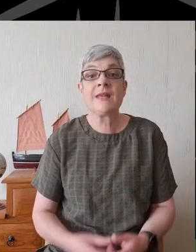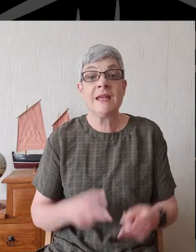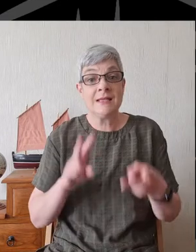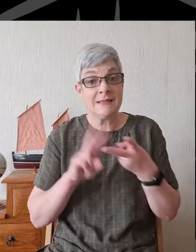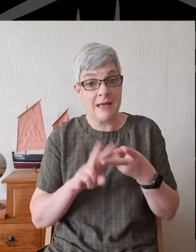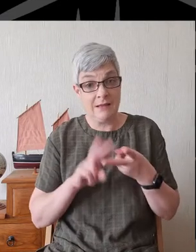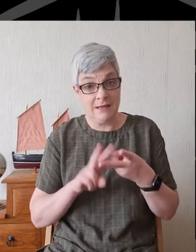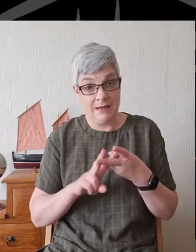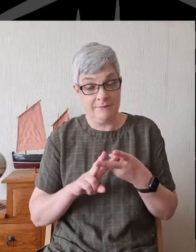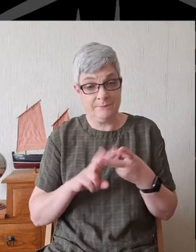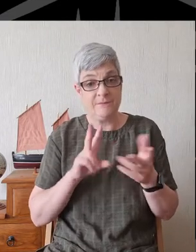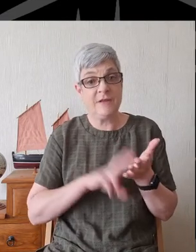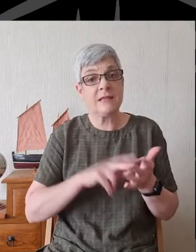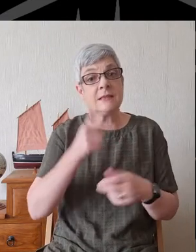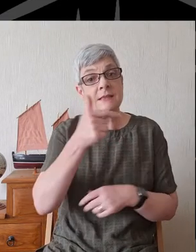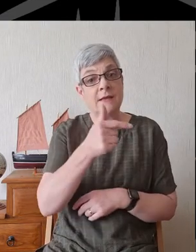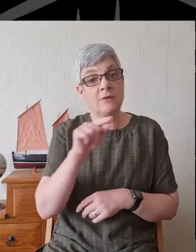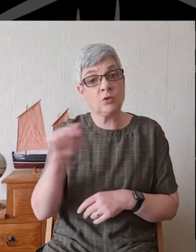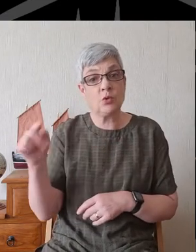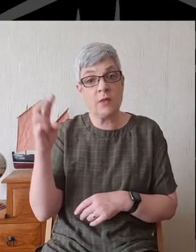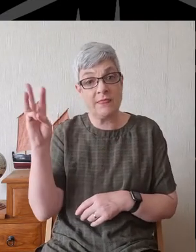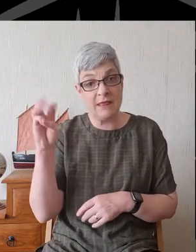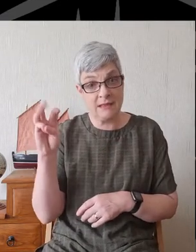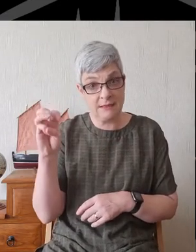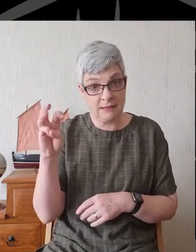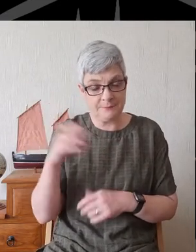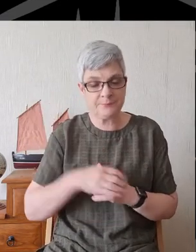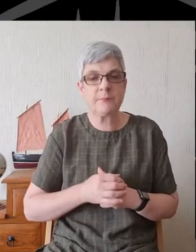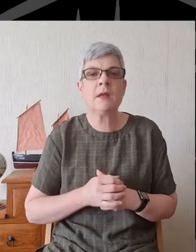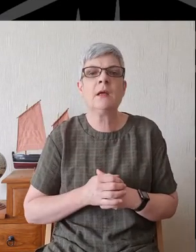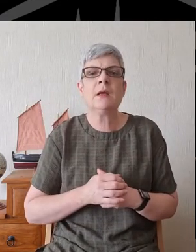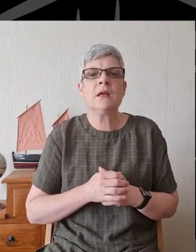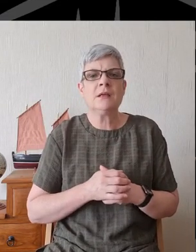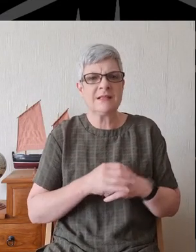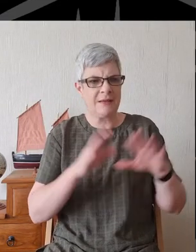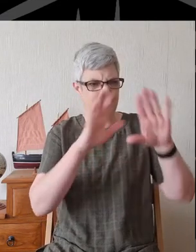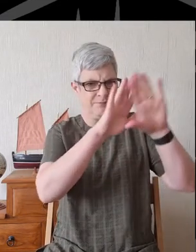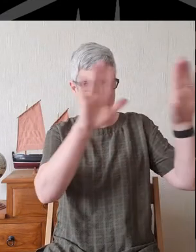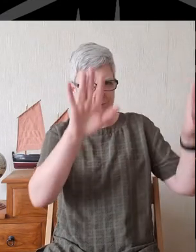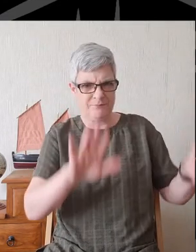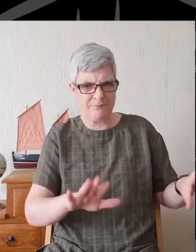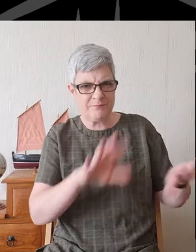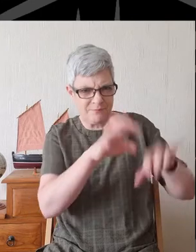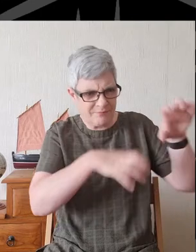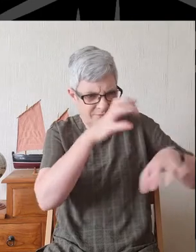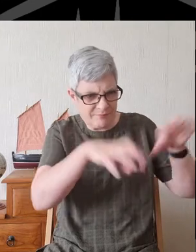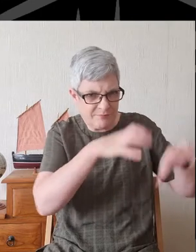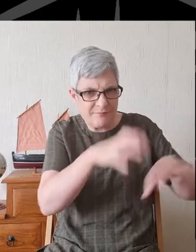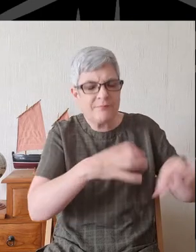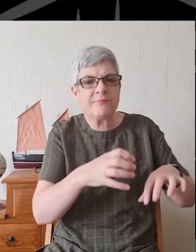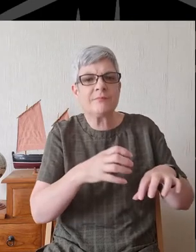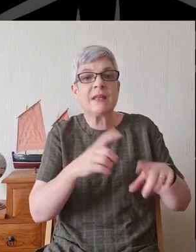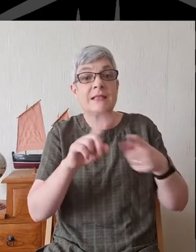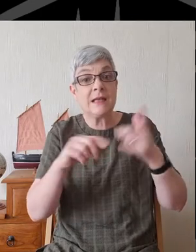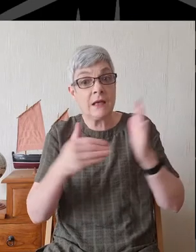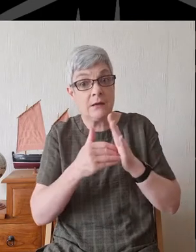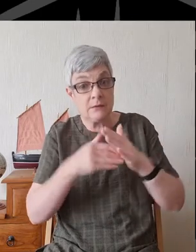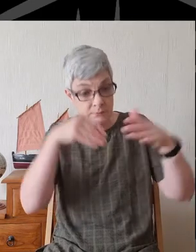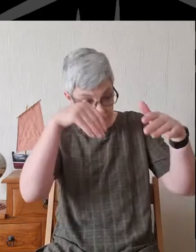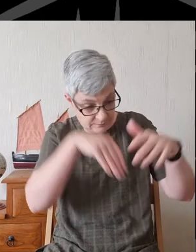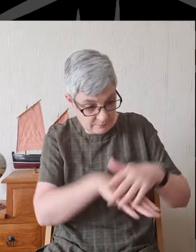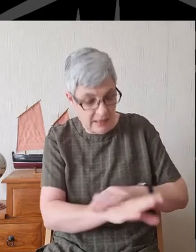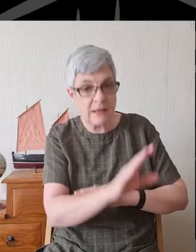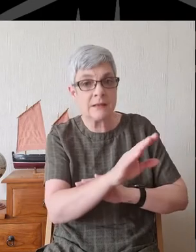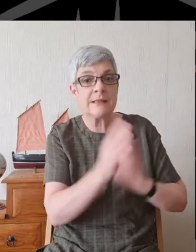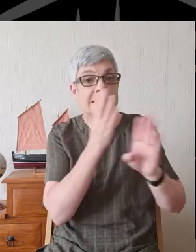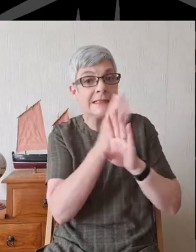Secondly, verses 7 to 13, via a hole that he's found and had to dig out some more, Ezekiel through a door is taken